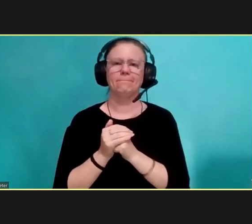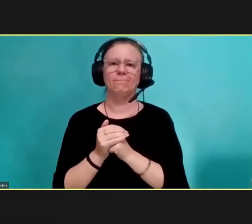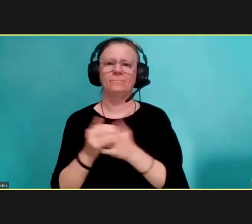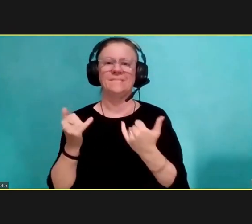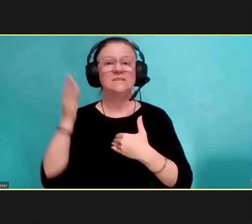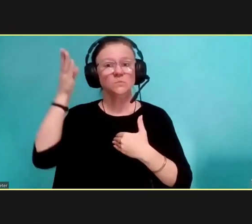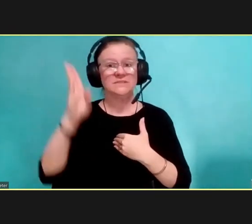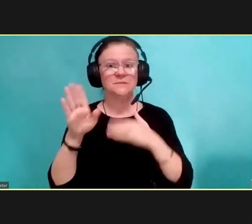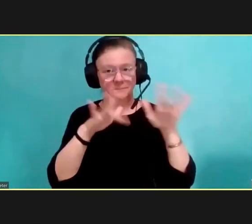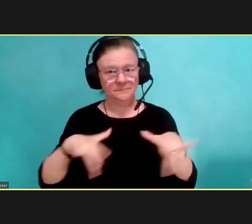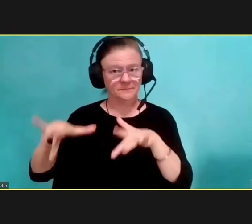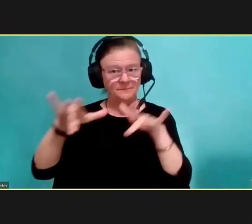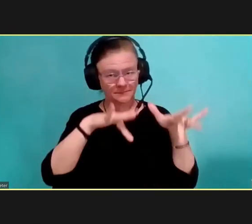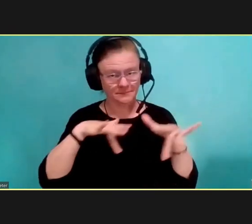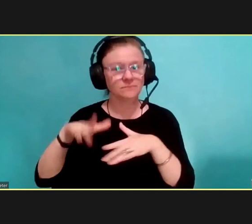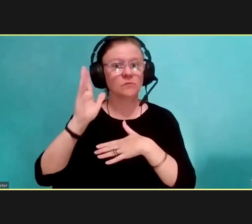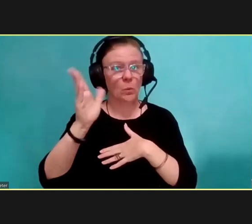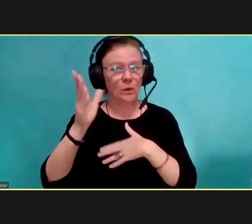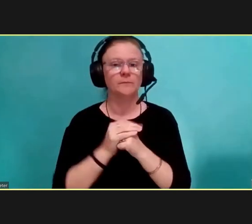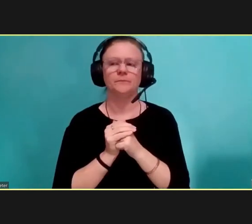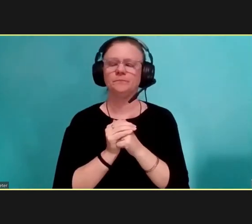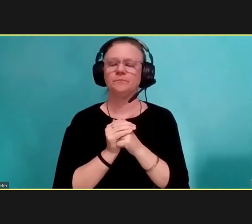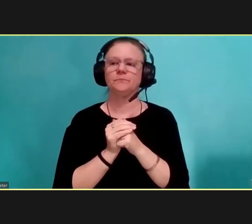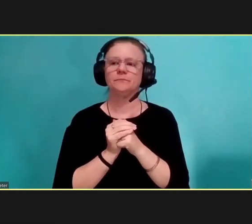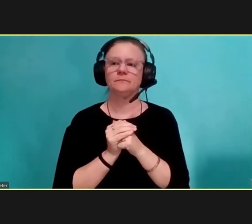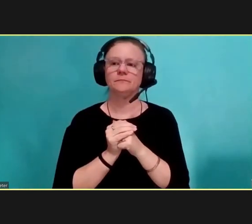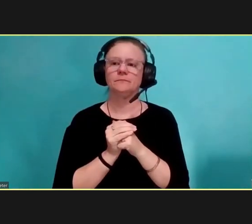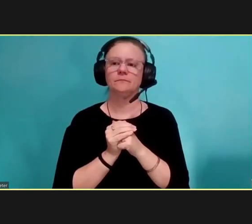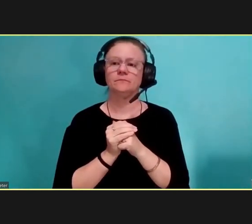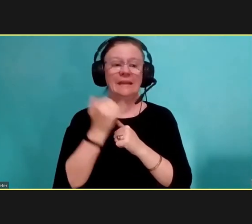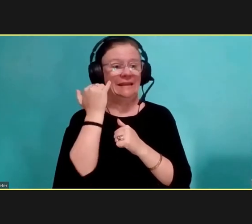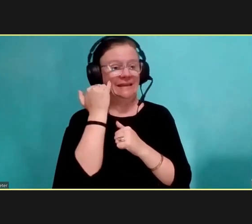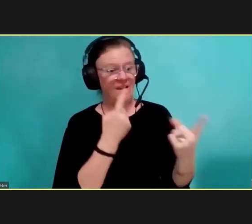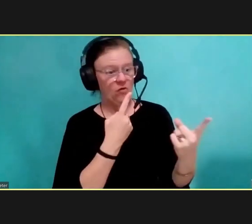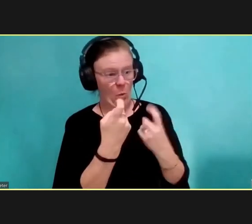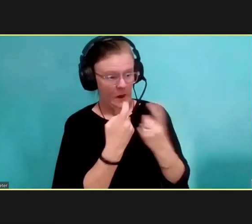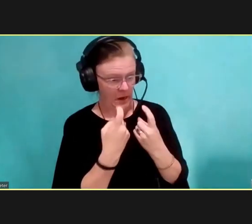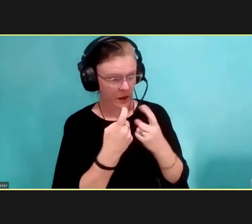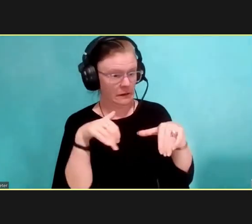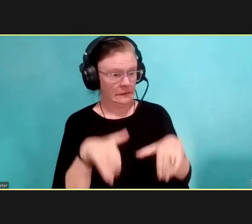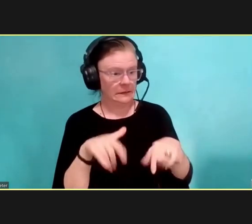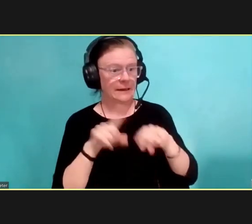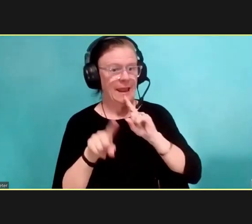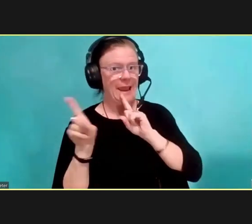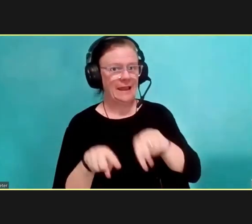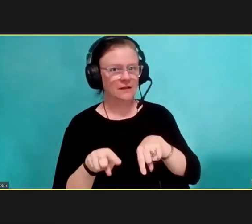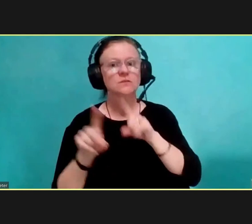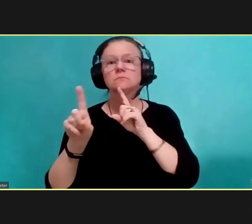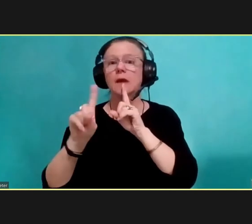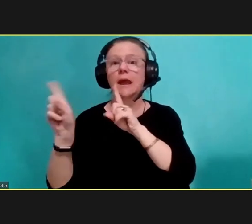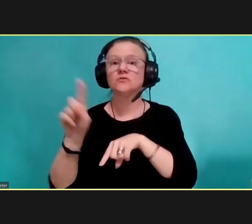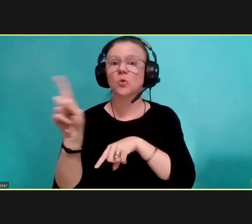being recorded and any other questions that were presented that we couldn't get to will be answered on the TARTA website,